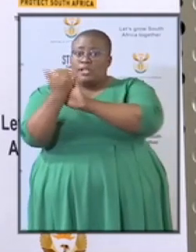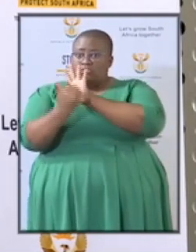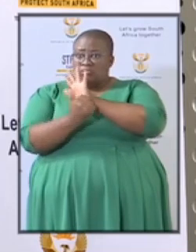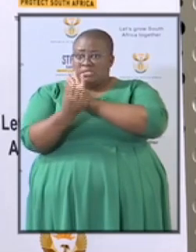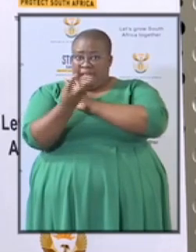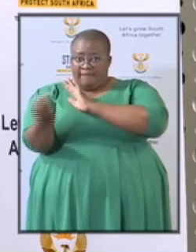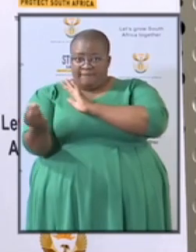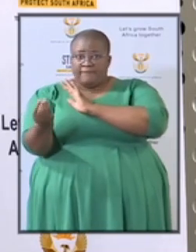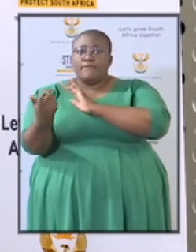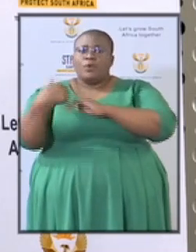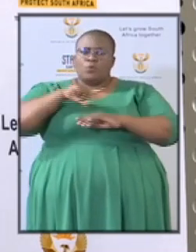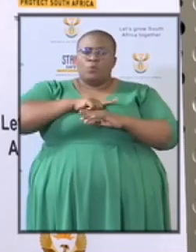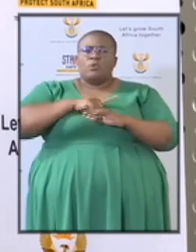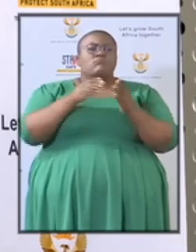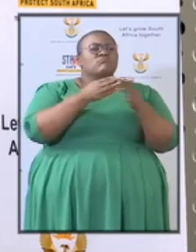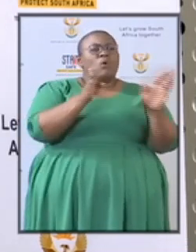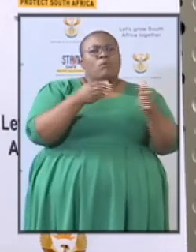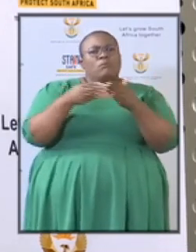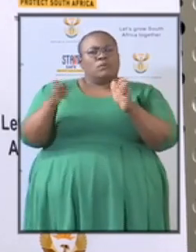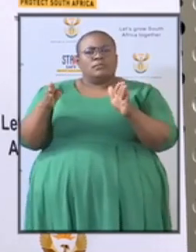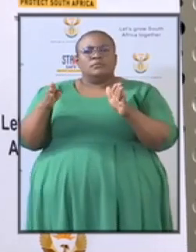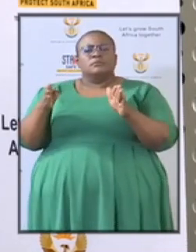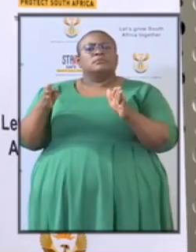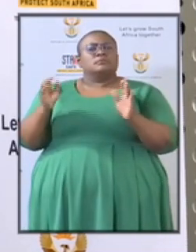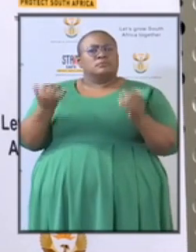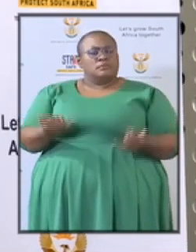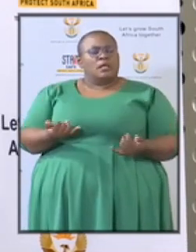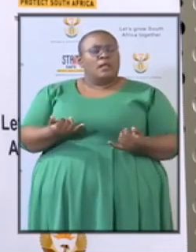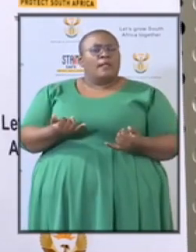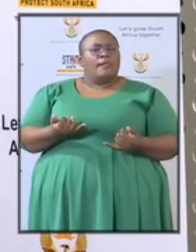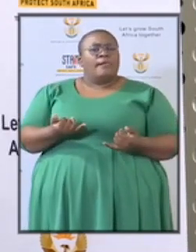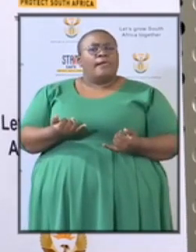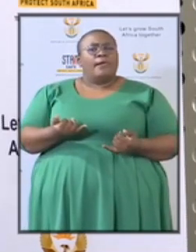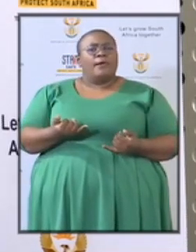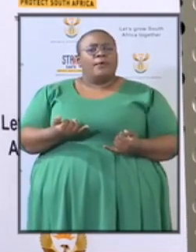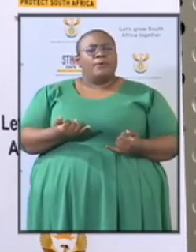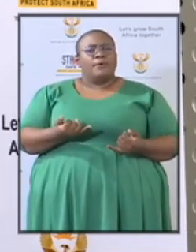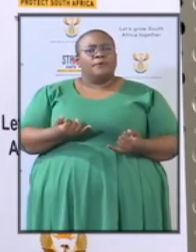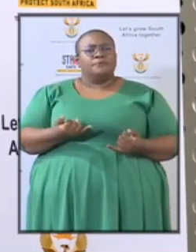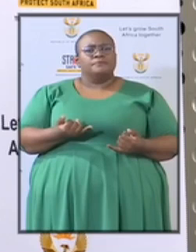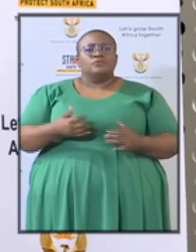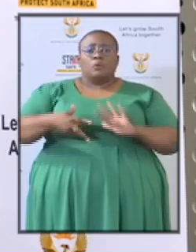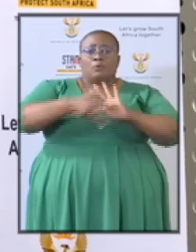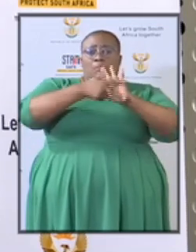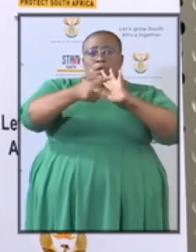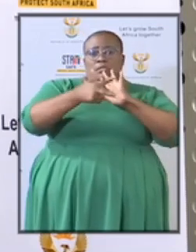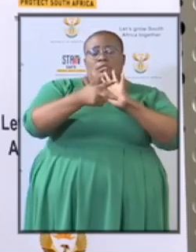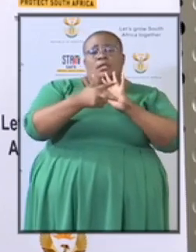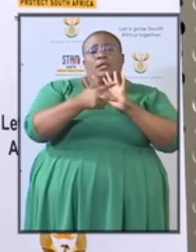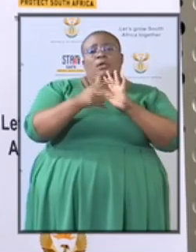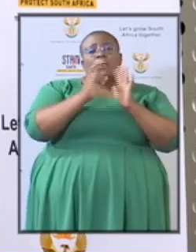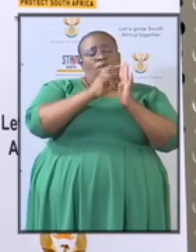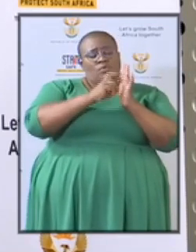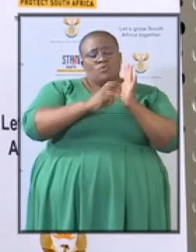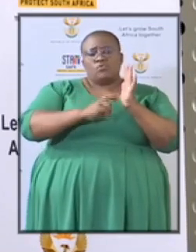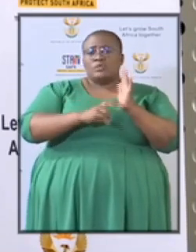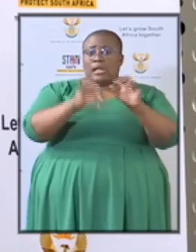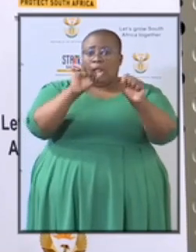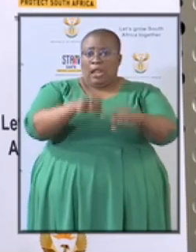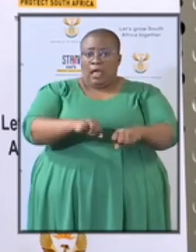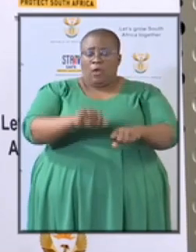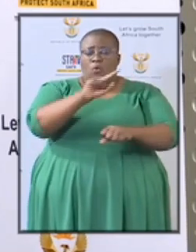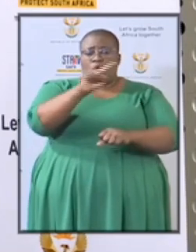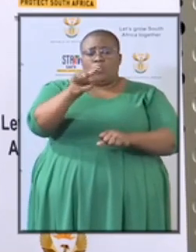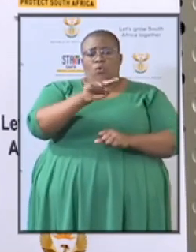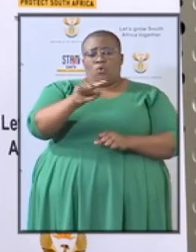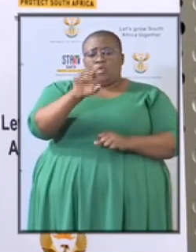the the the the the the the allowance or the passing of the regulations that allows the zondo commission uh